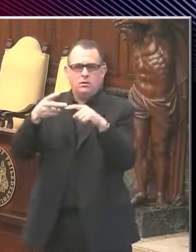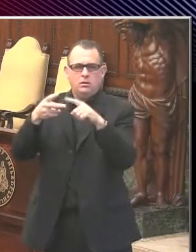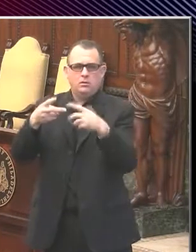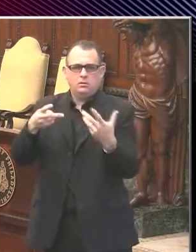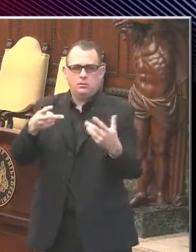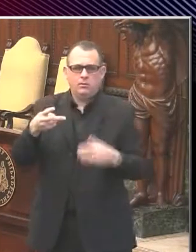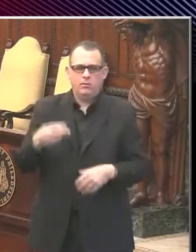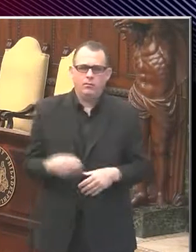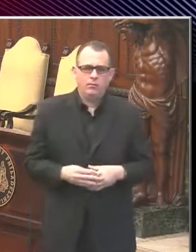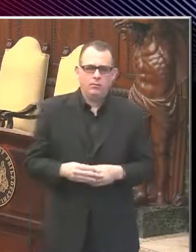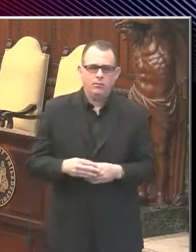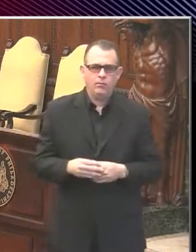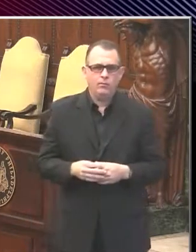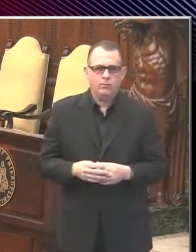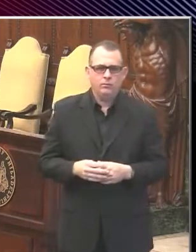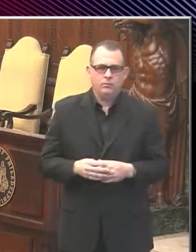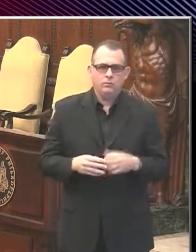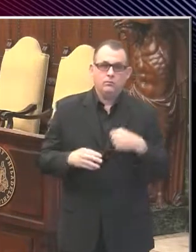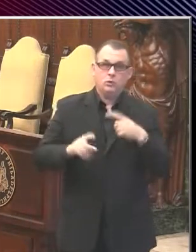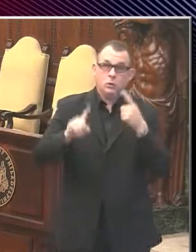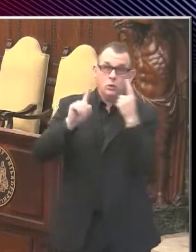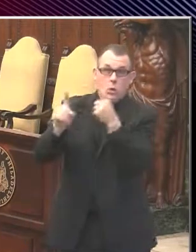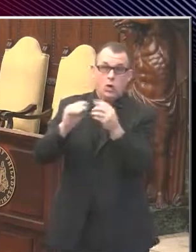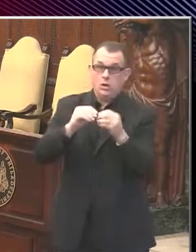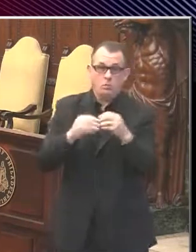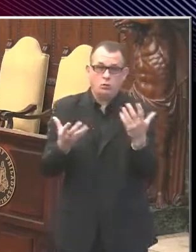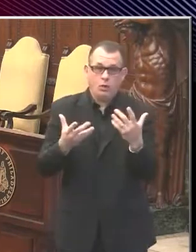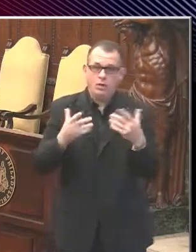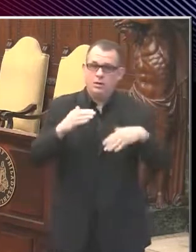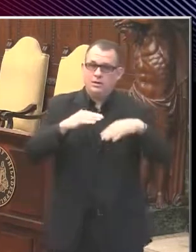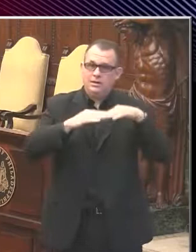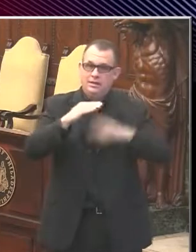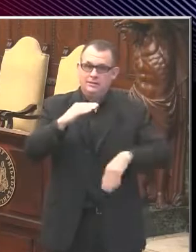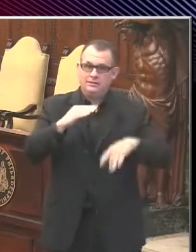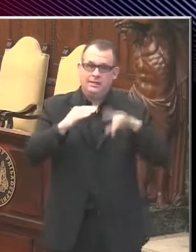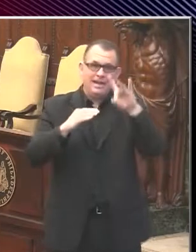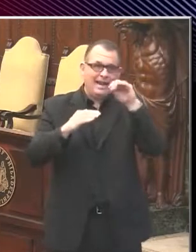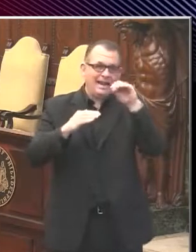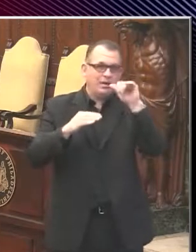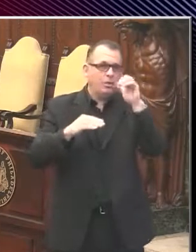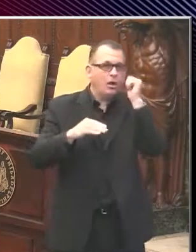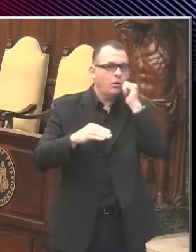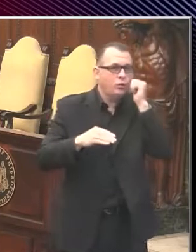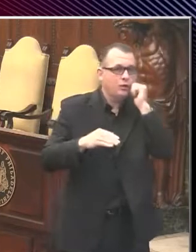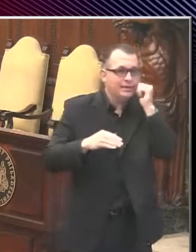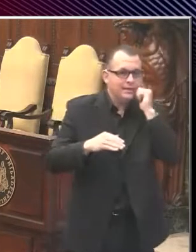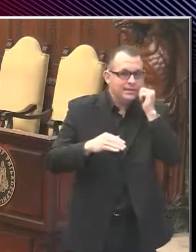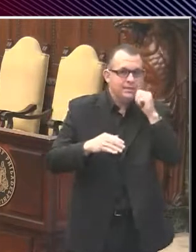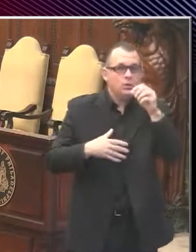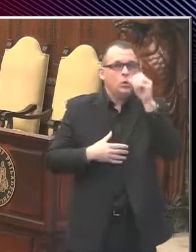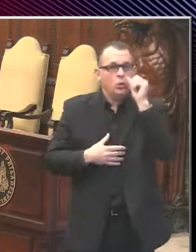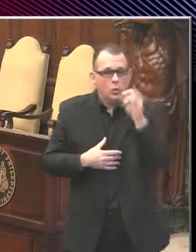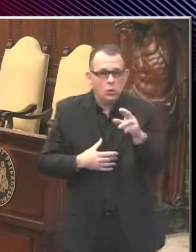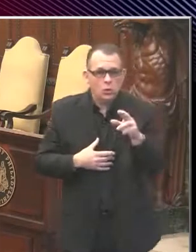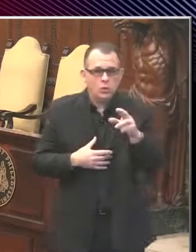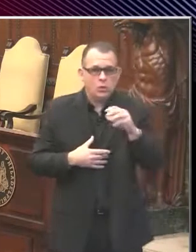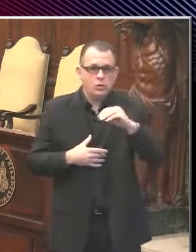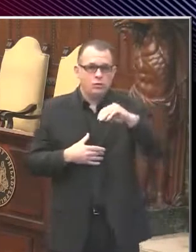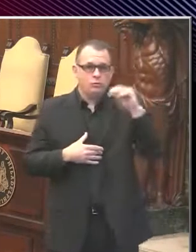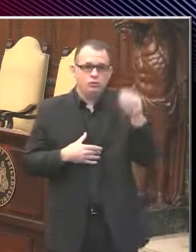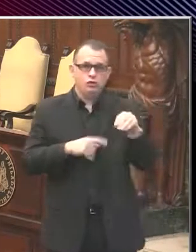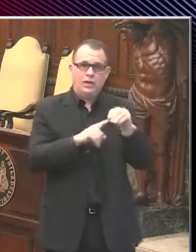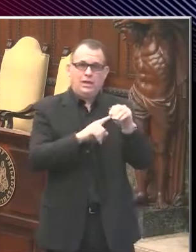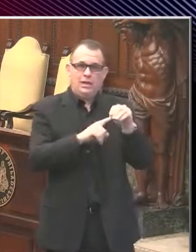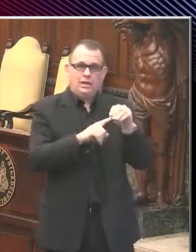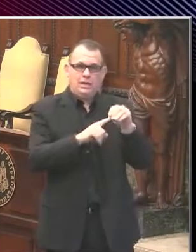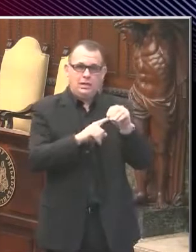we laid out was fewer than 80 cases per day or percent positive, less than 4%. And right now we're